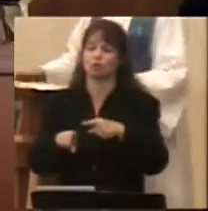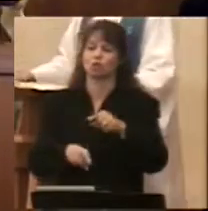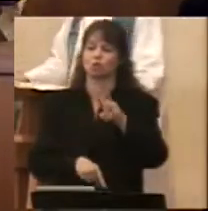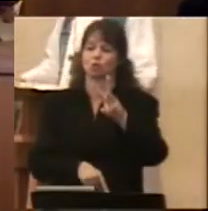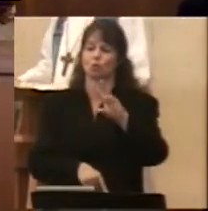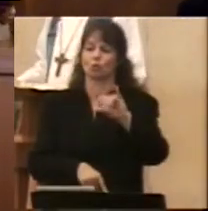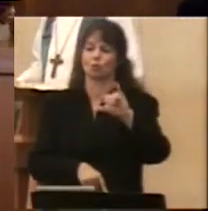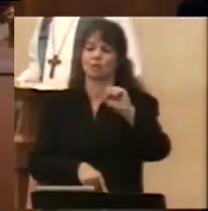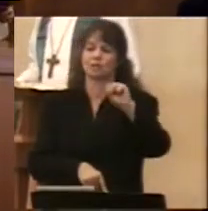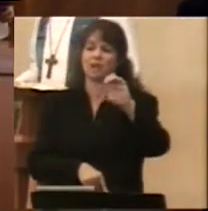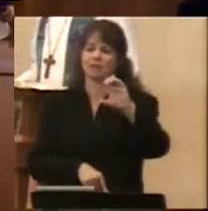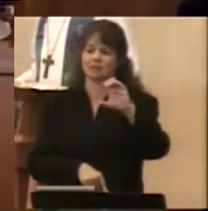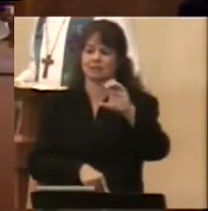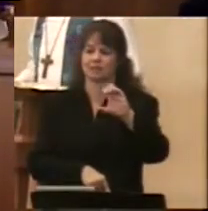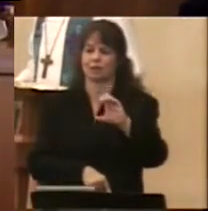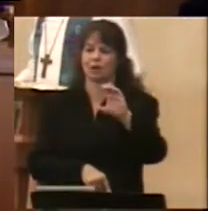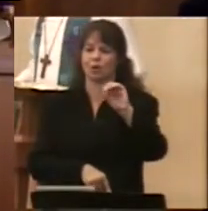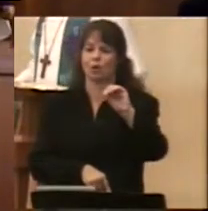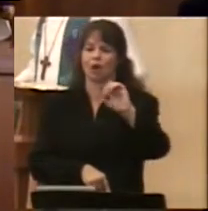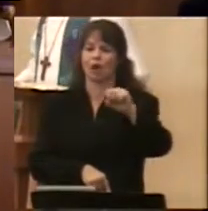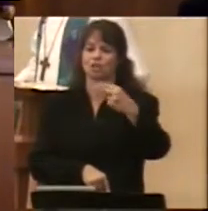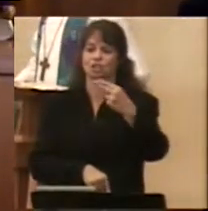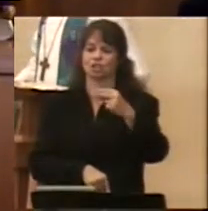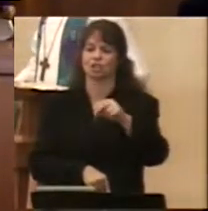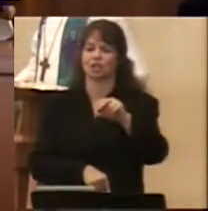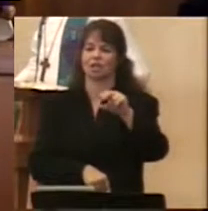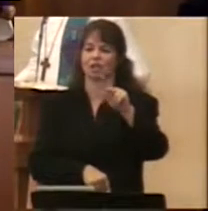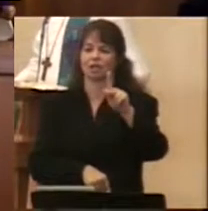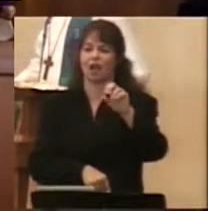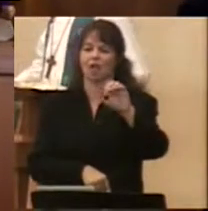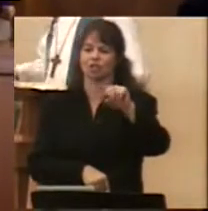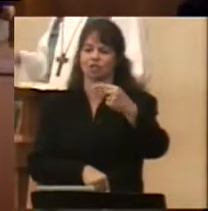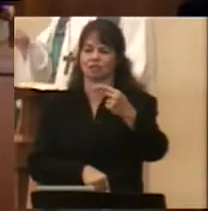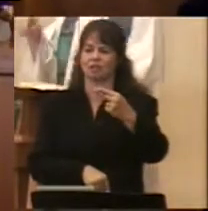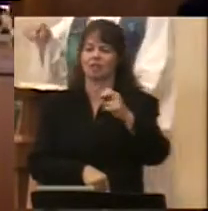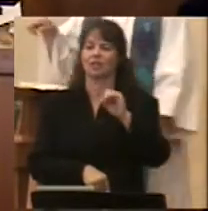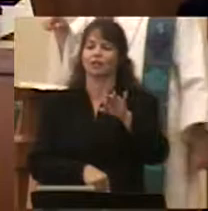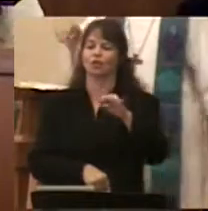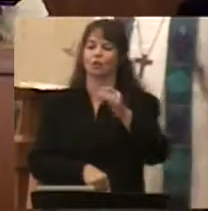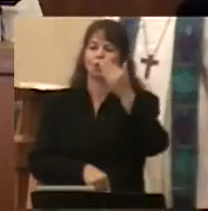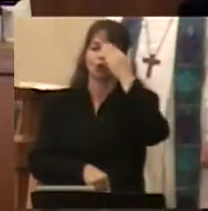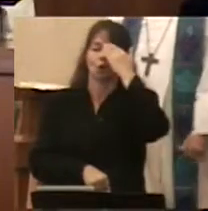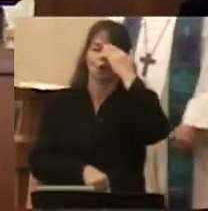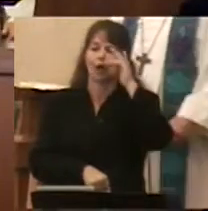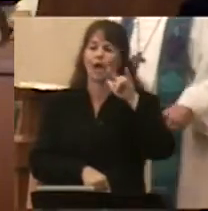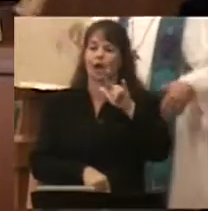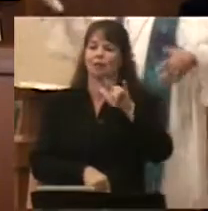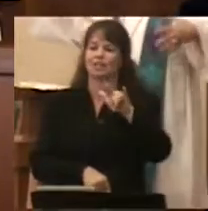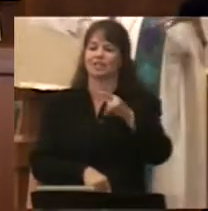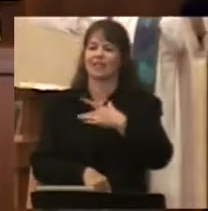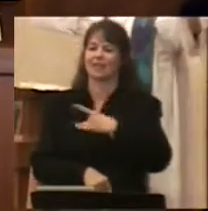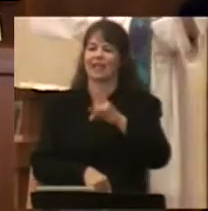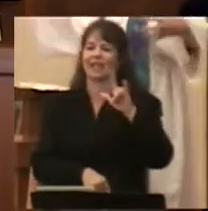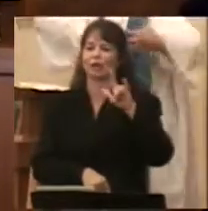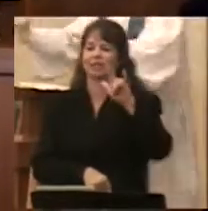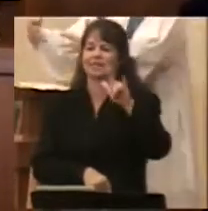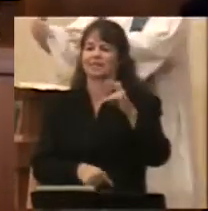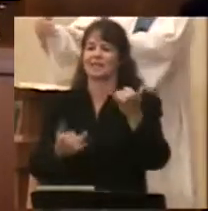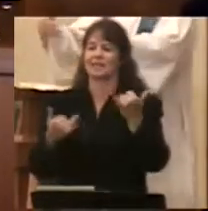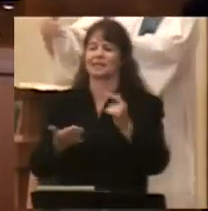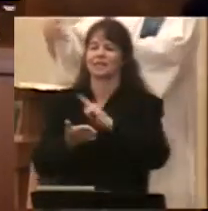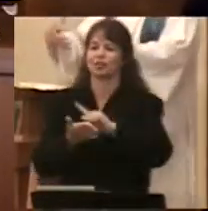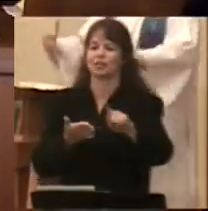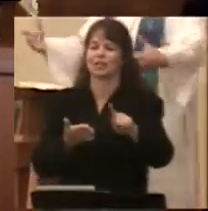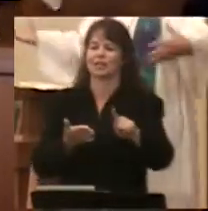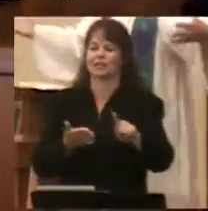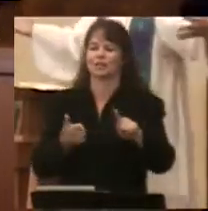any of you who know airplanes or who like airplanes know that this week at Oshkosh, Wisconsin is the greatest fly-in